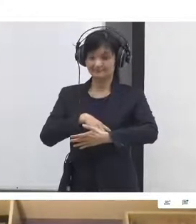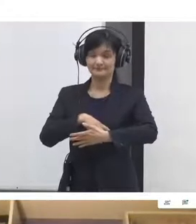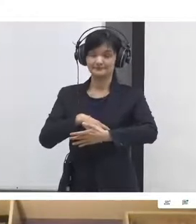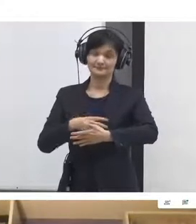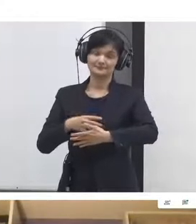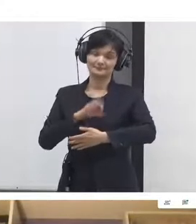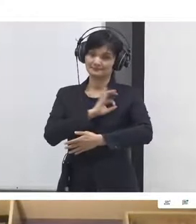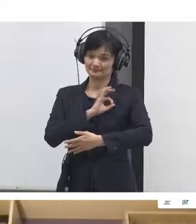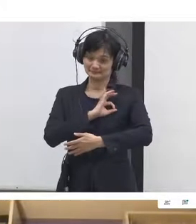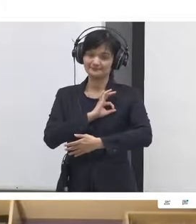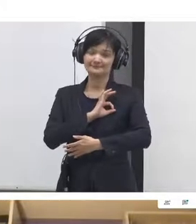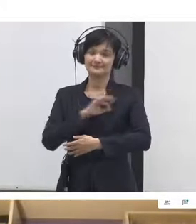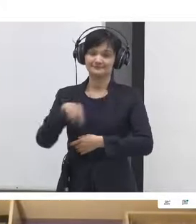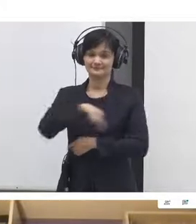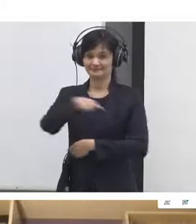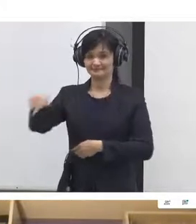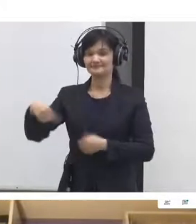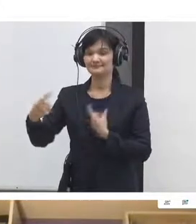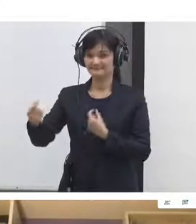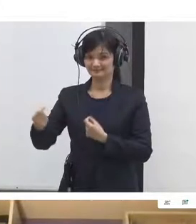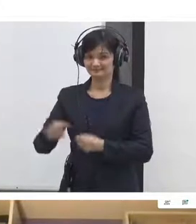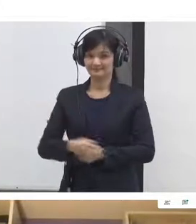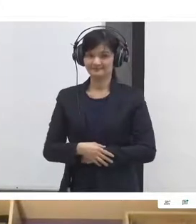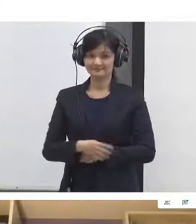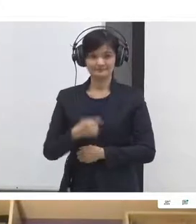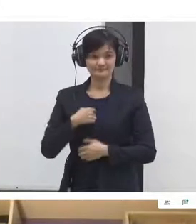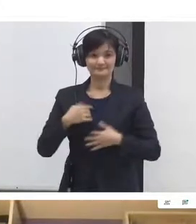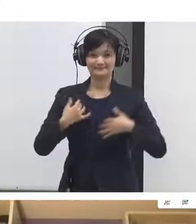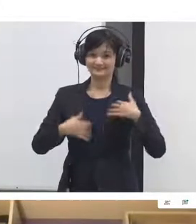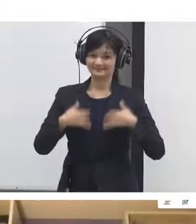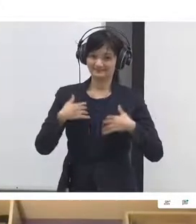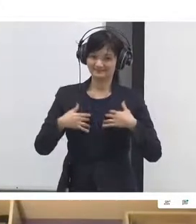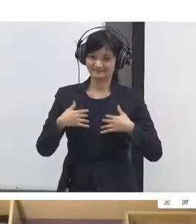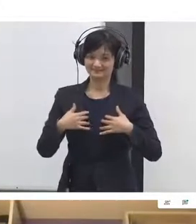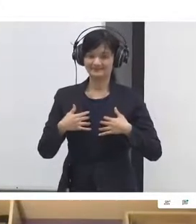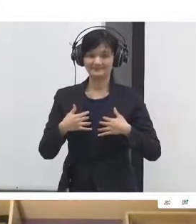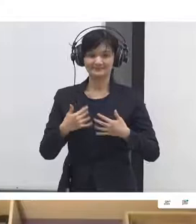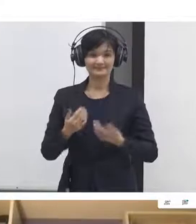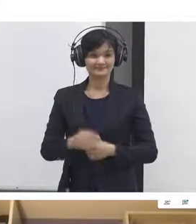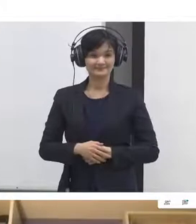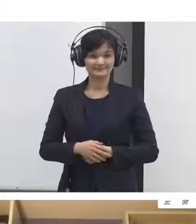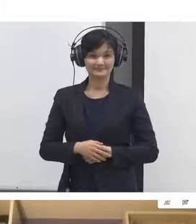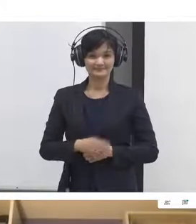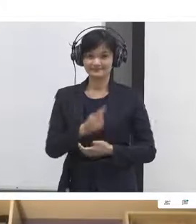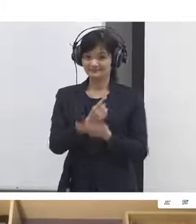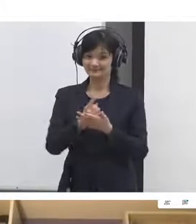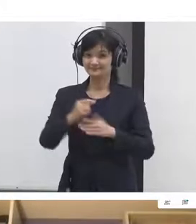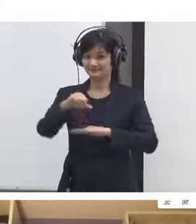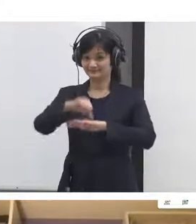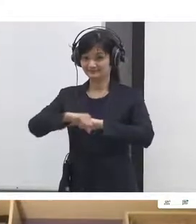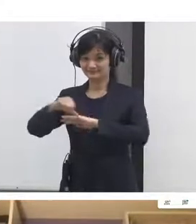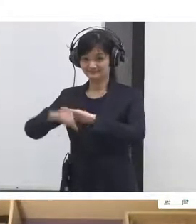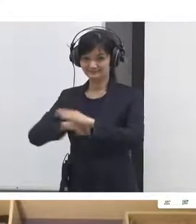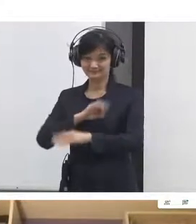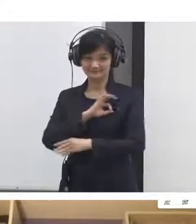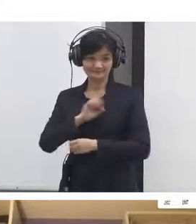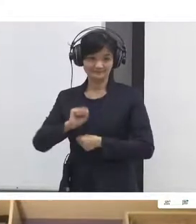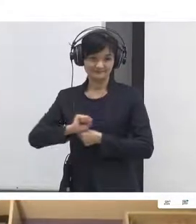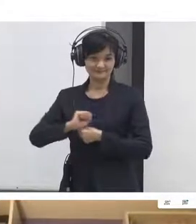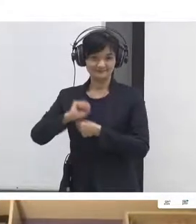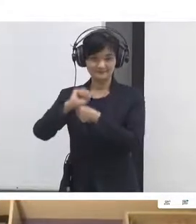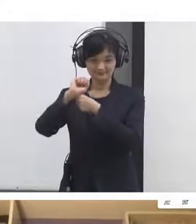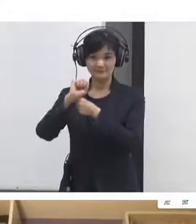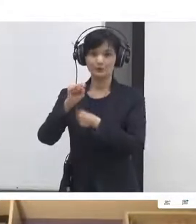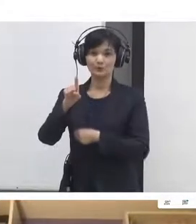and what's been really encouraging is the number of people that have been coming forward and remember this is slightly different